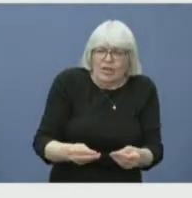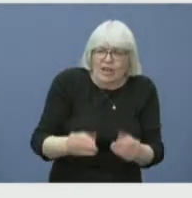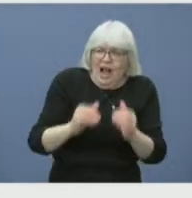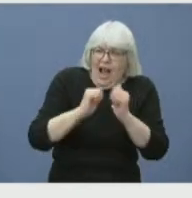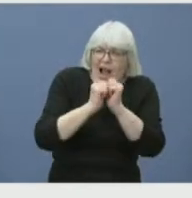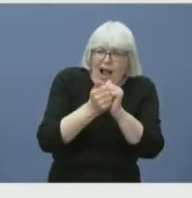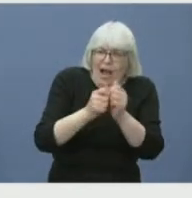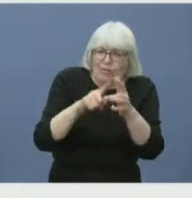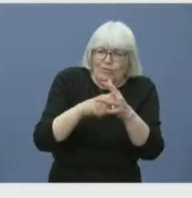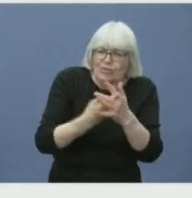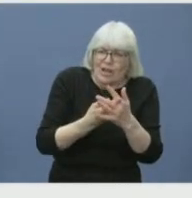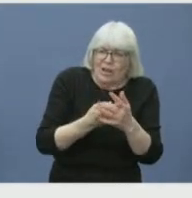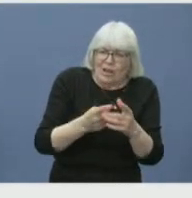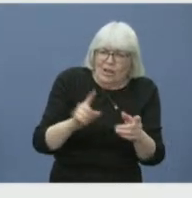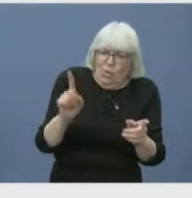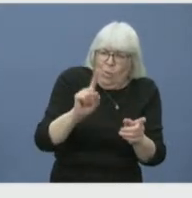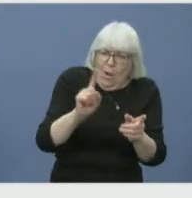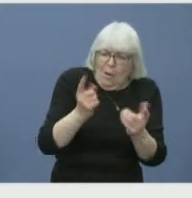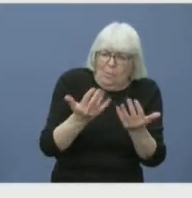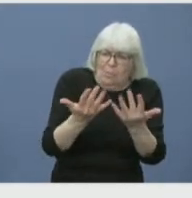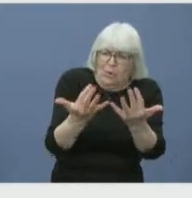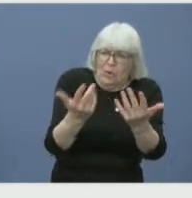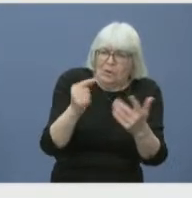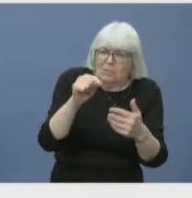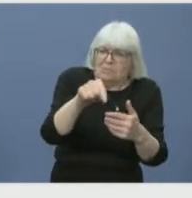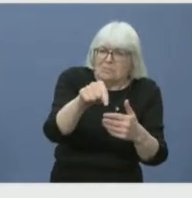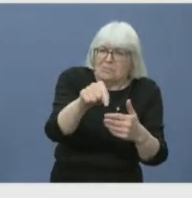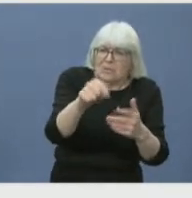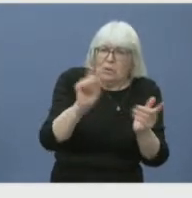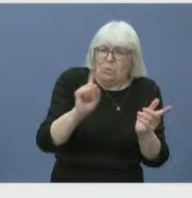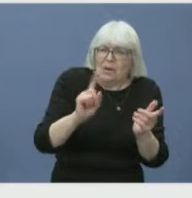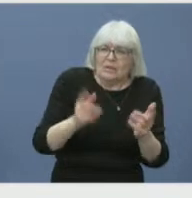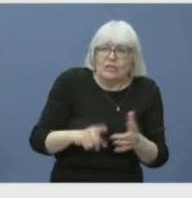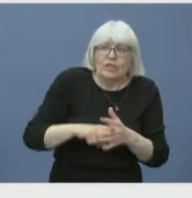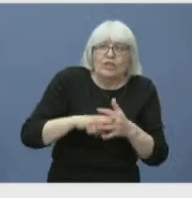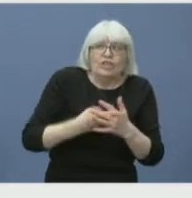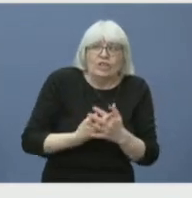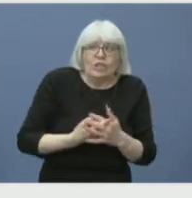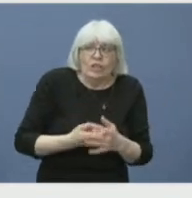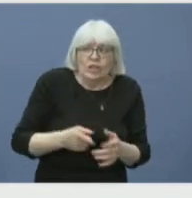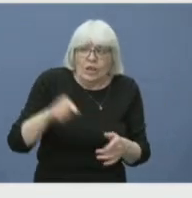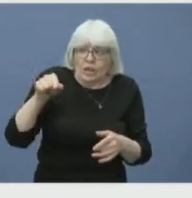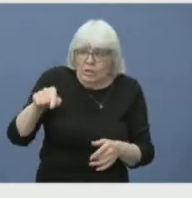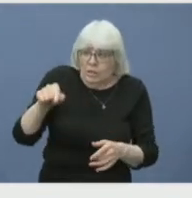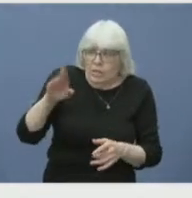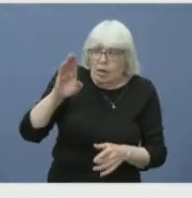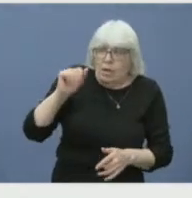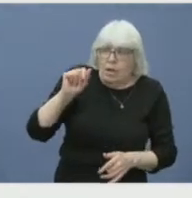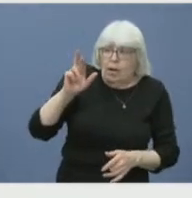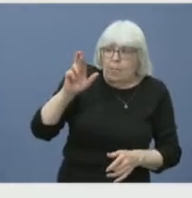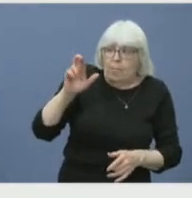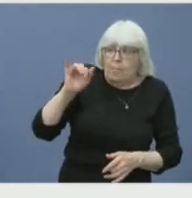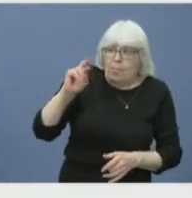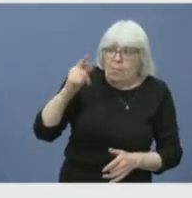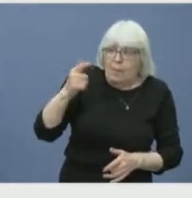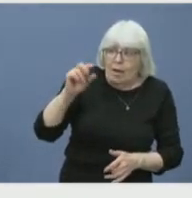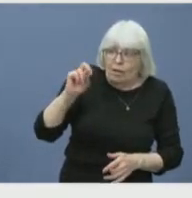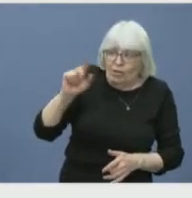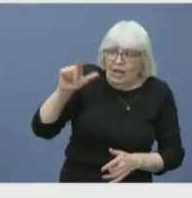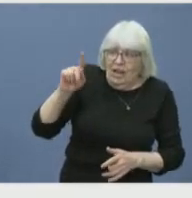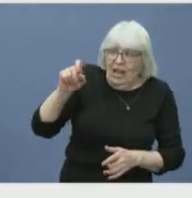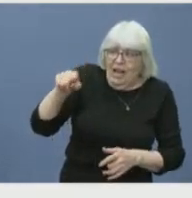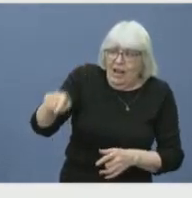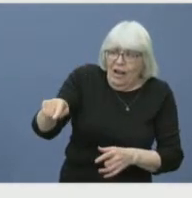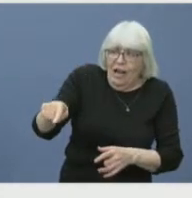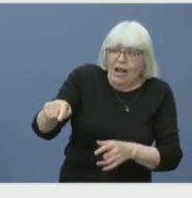Yeah, it started from the Barrington Lake fire, just encroaching